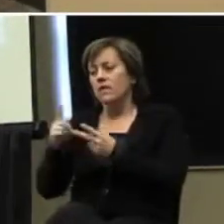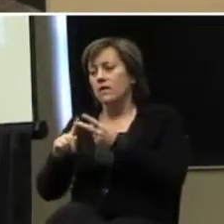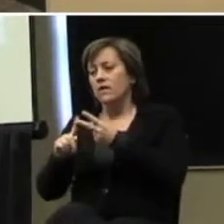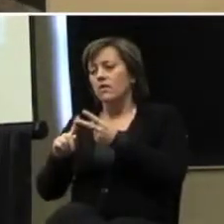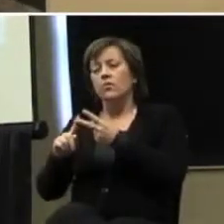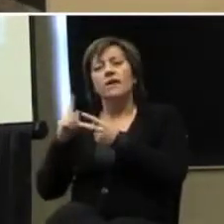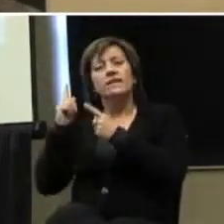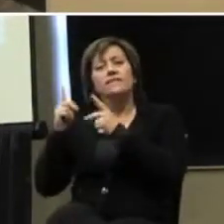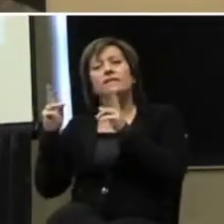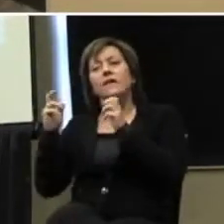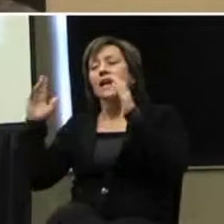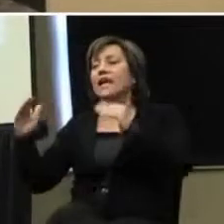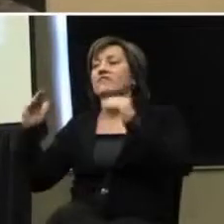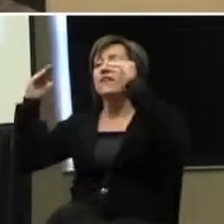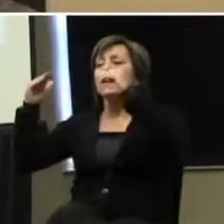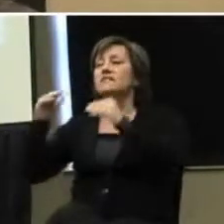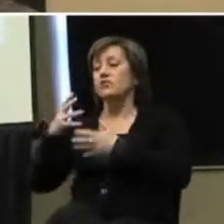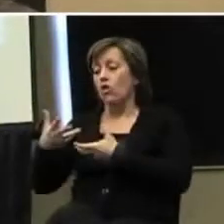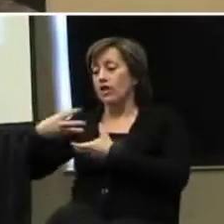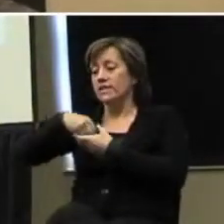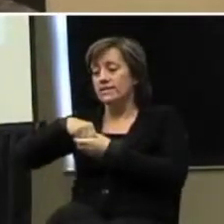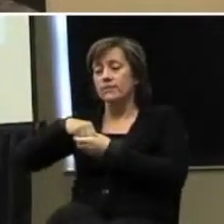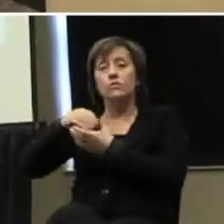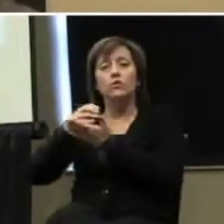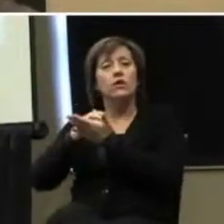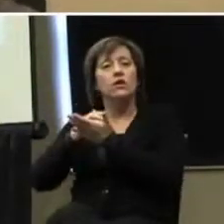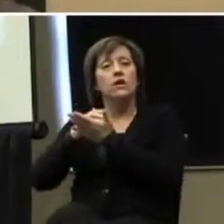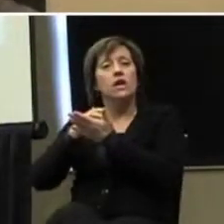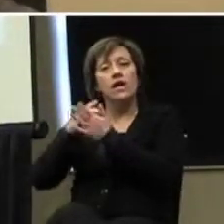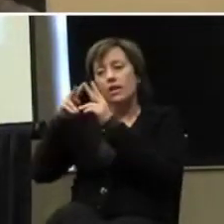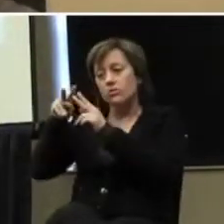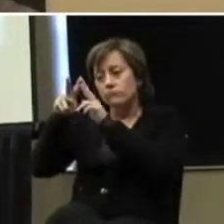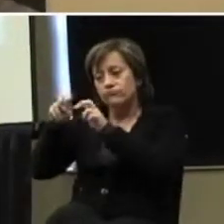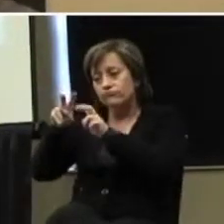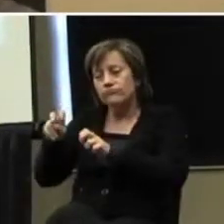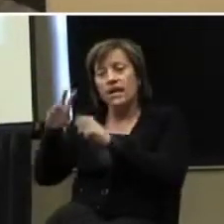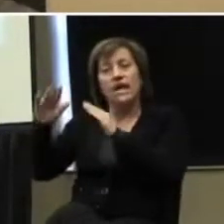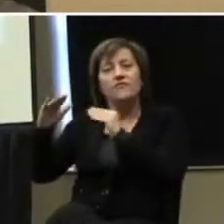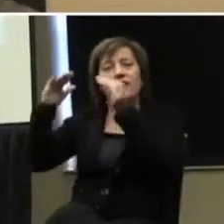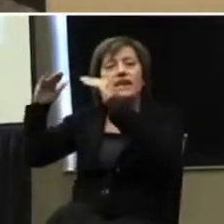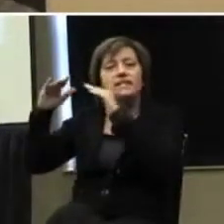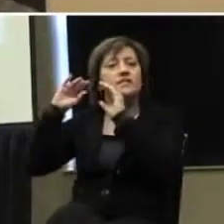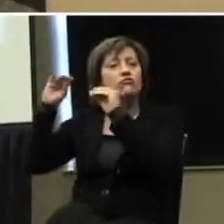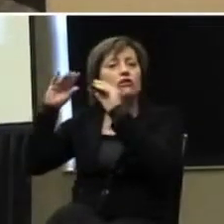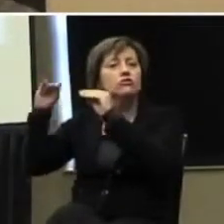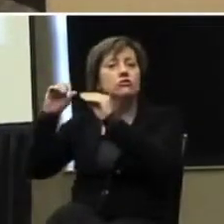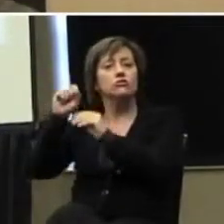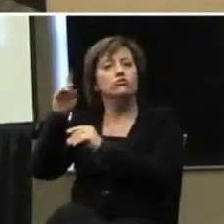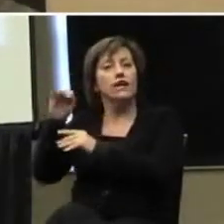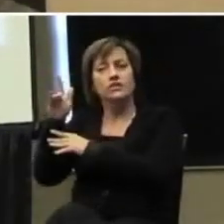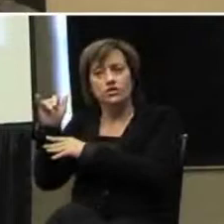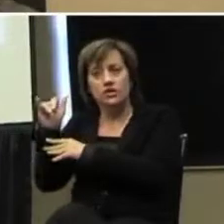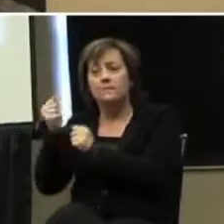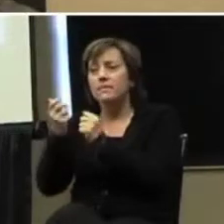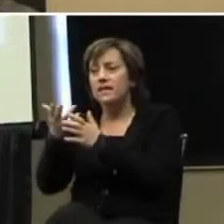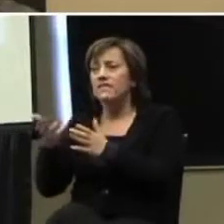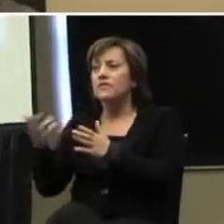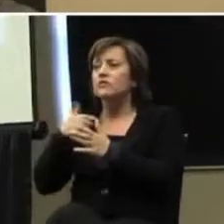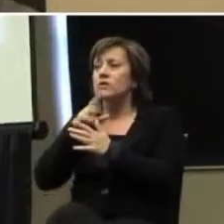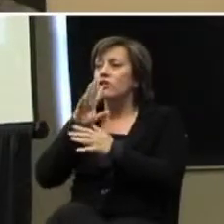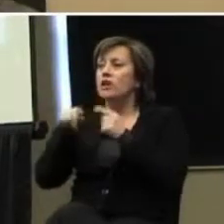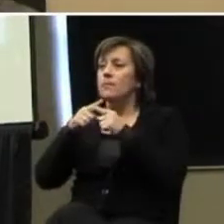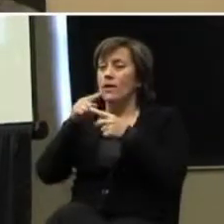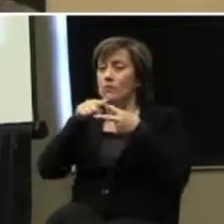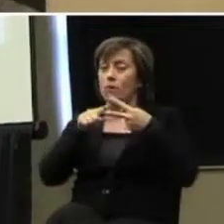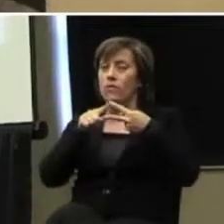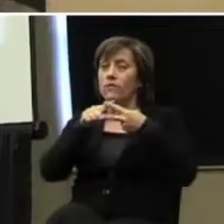two courses, though, currently up and running. One is a basic autism course. It's fully online. It's delivered fully online.